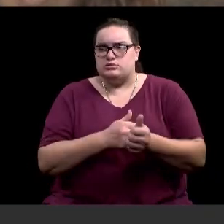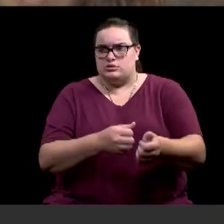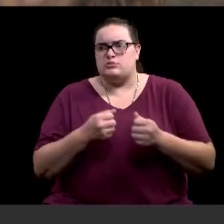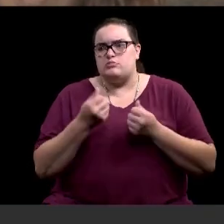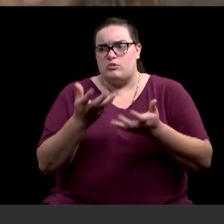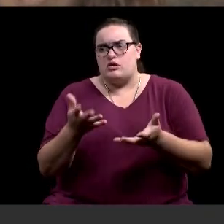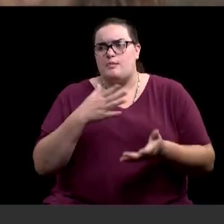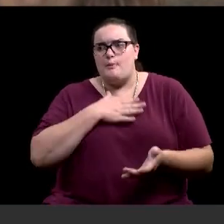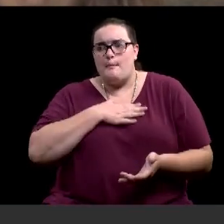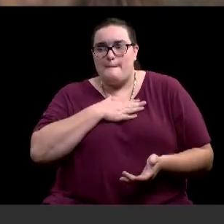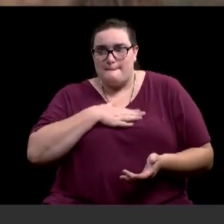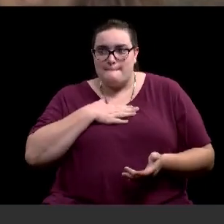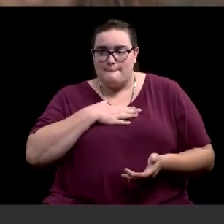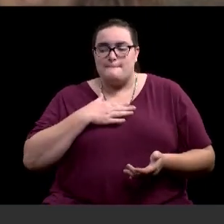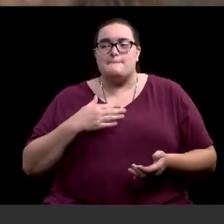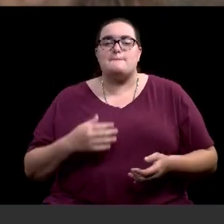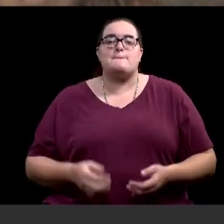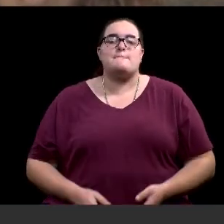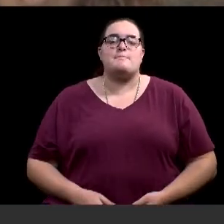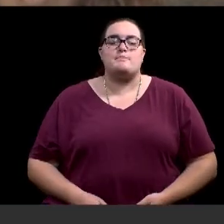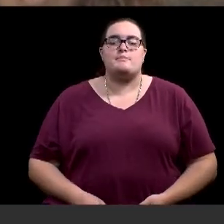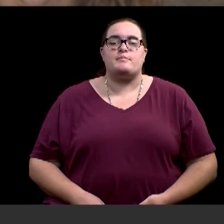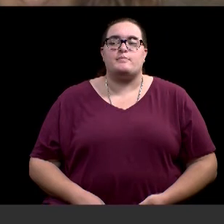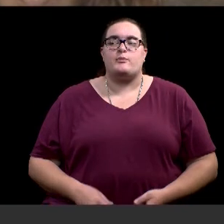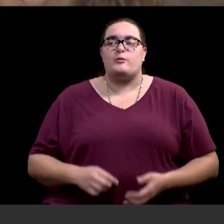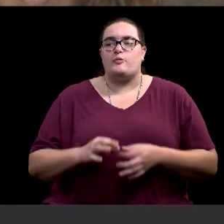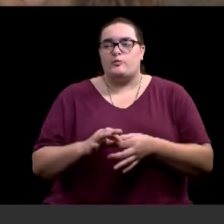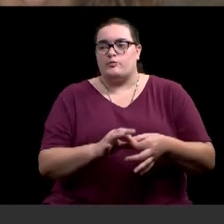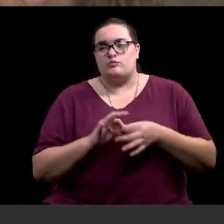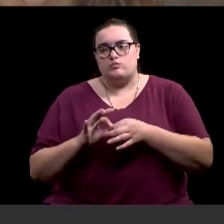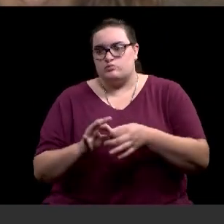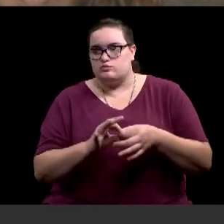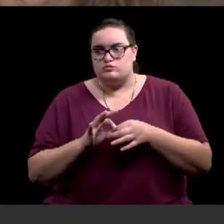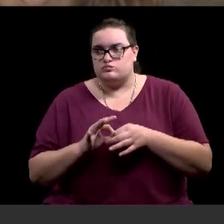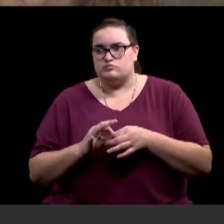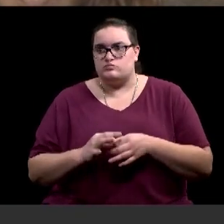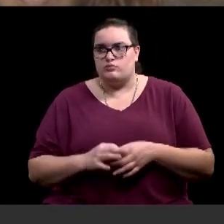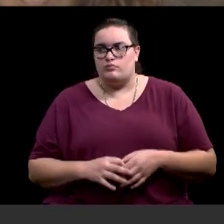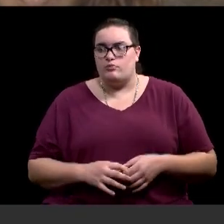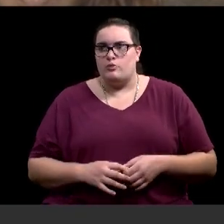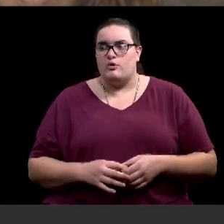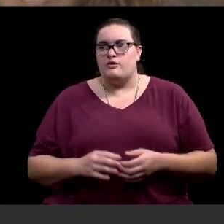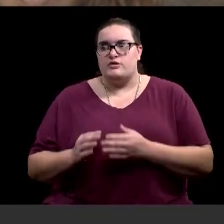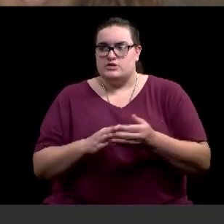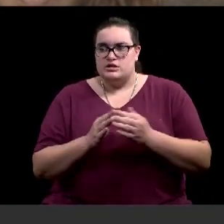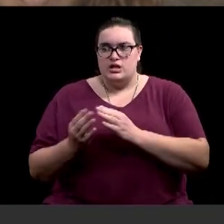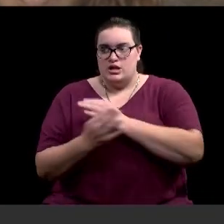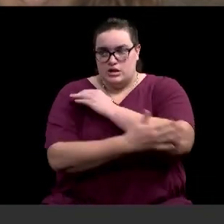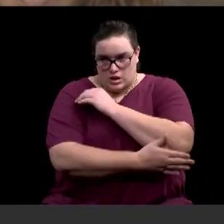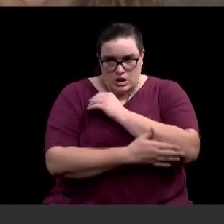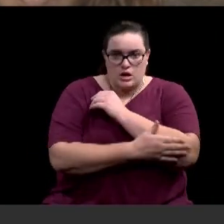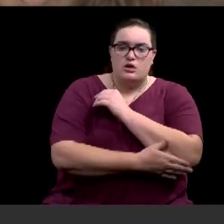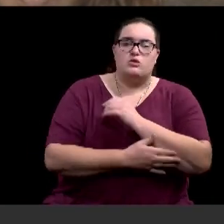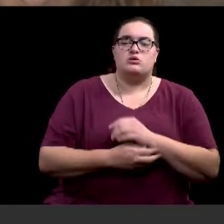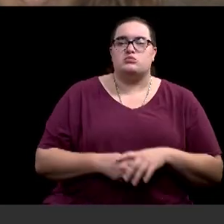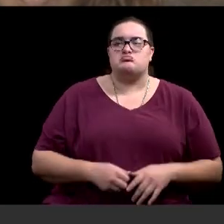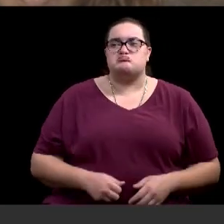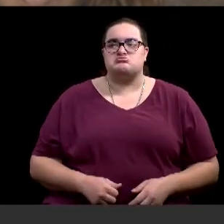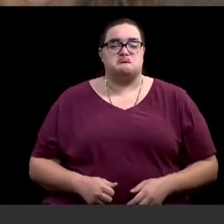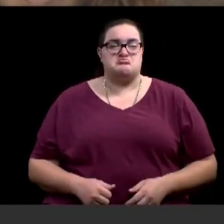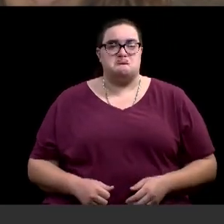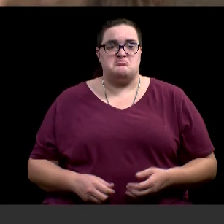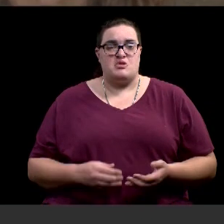been very, very helpful as we've gone through this. If there's no further discussion, all in favor, please signify by raising your hand.